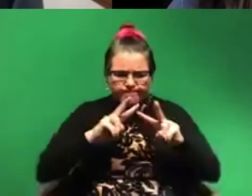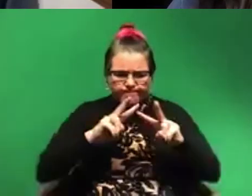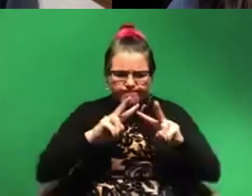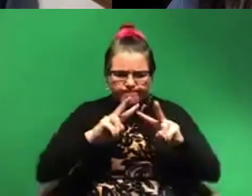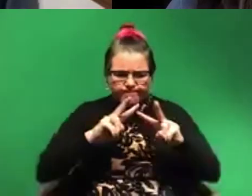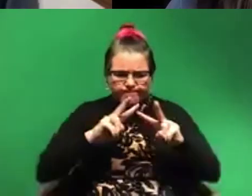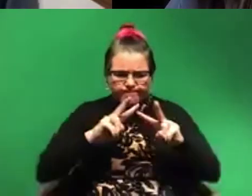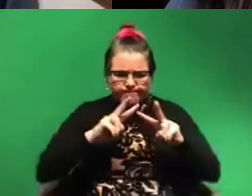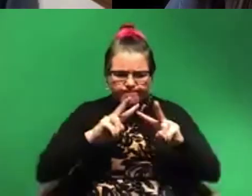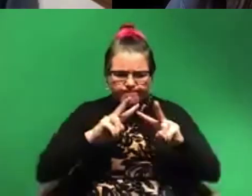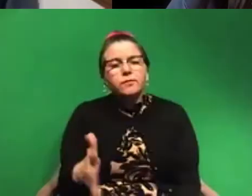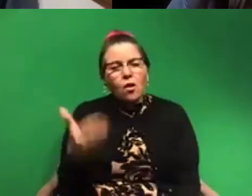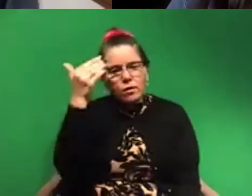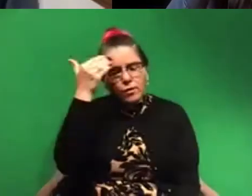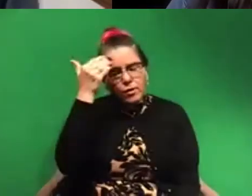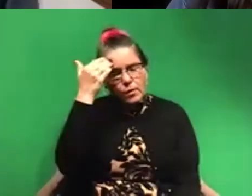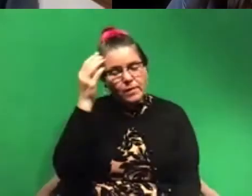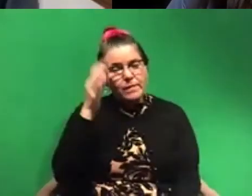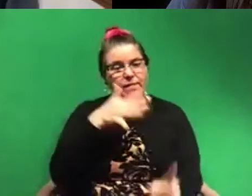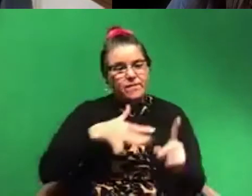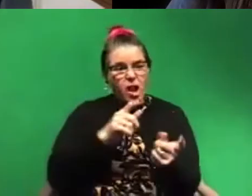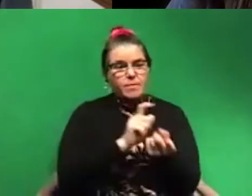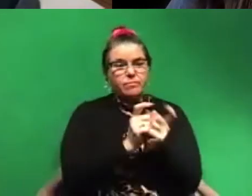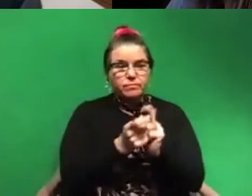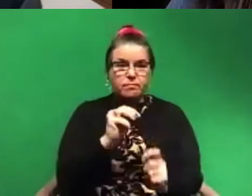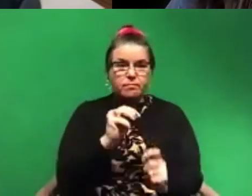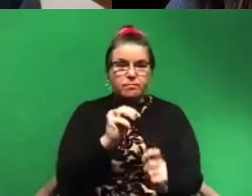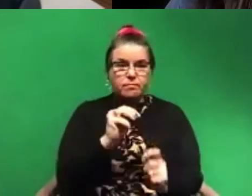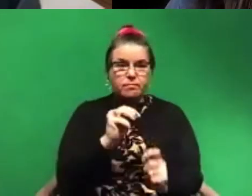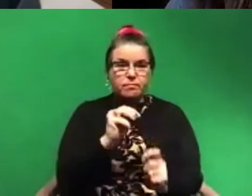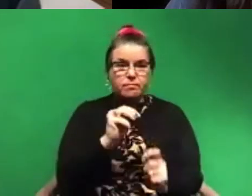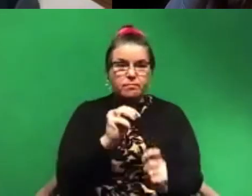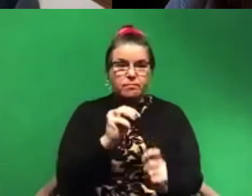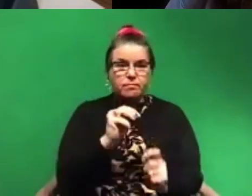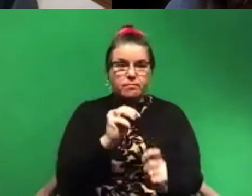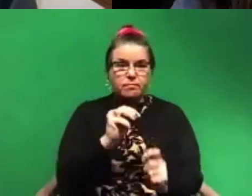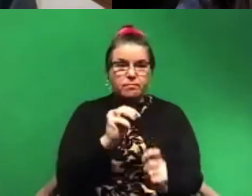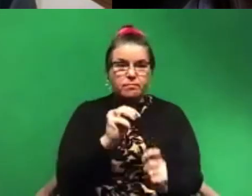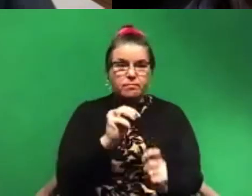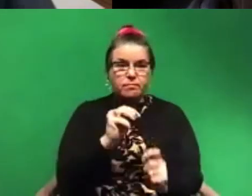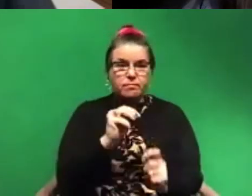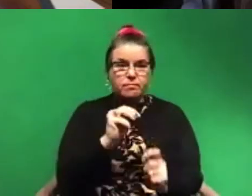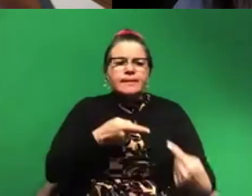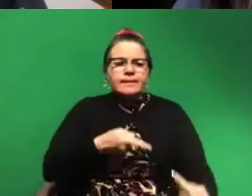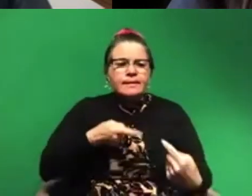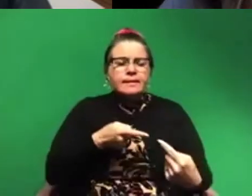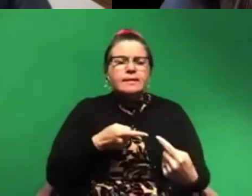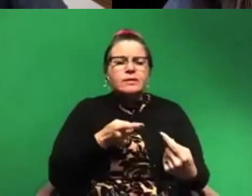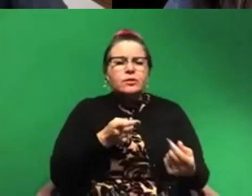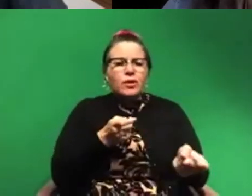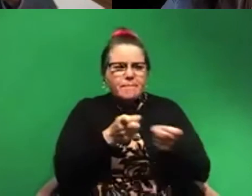changing, the marine environment is changing, and we're really trying to struggle to manage how we deal with our coast. Where do we put parks?